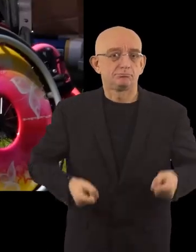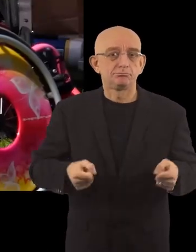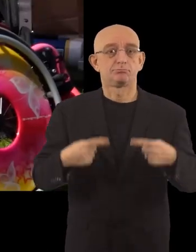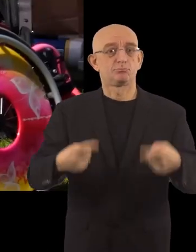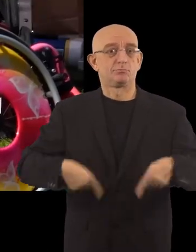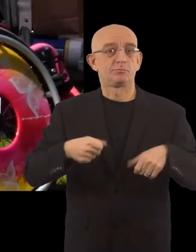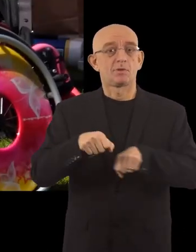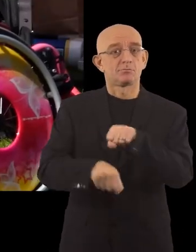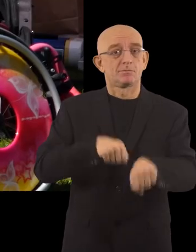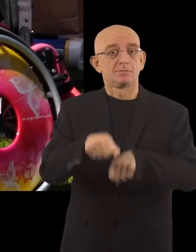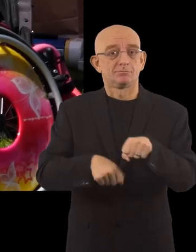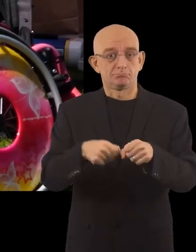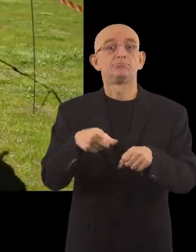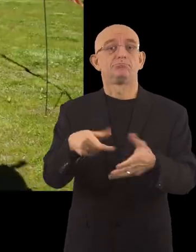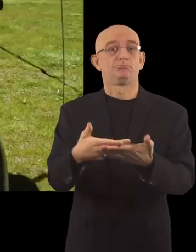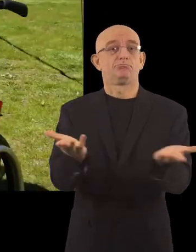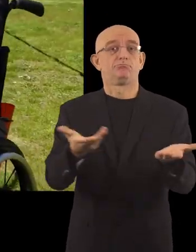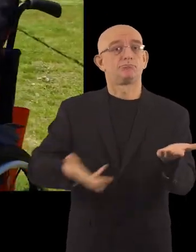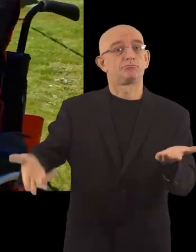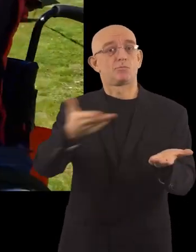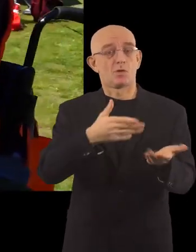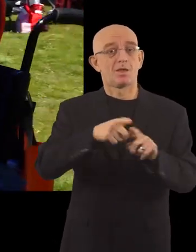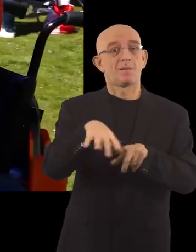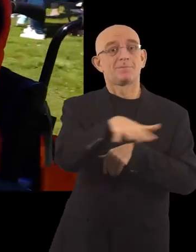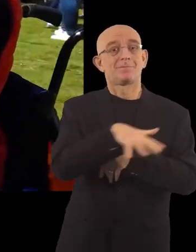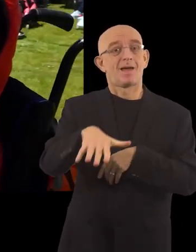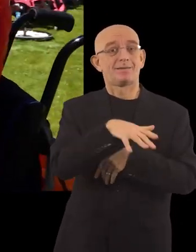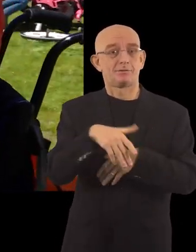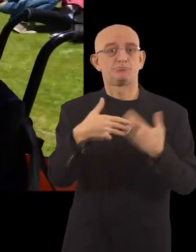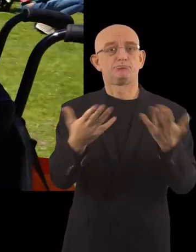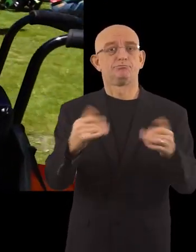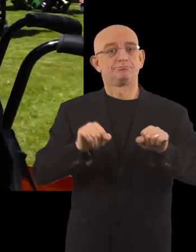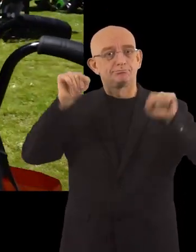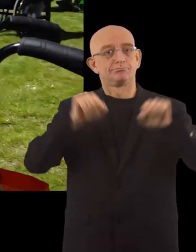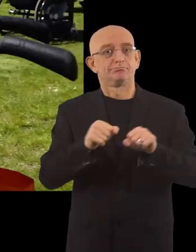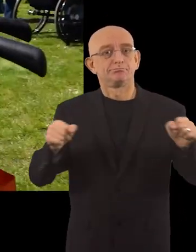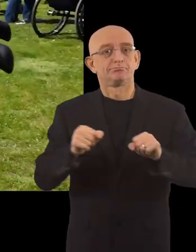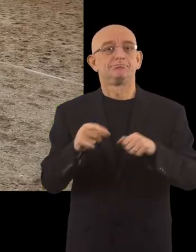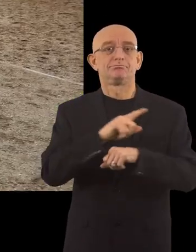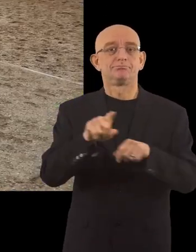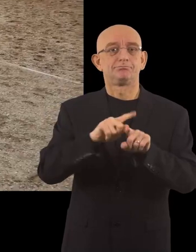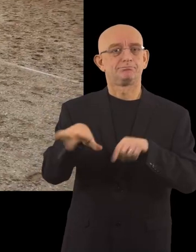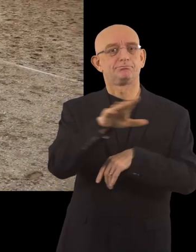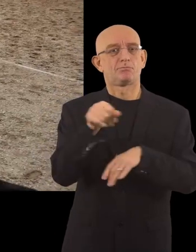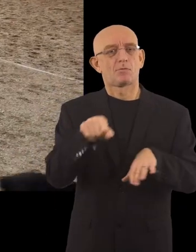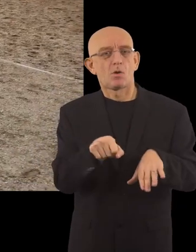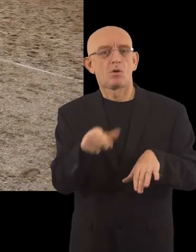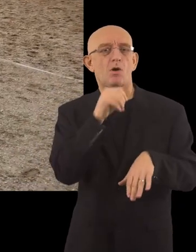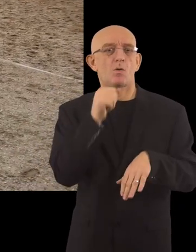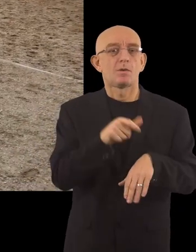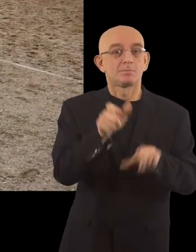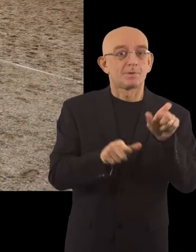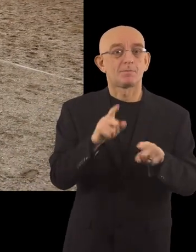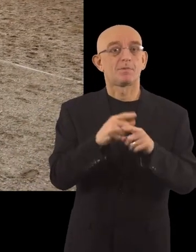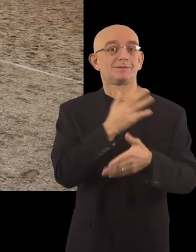wheelchairs and bicycles was opened. A park was also opened which includes gym equipment tailored for older people and persons with